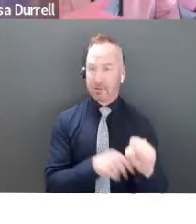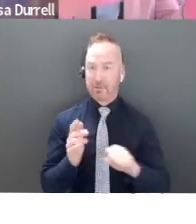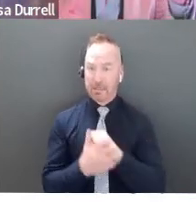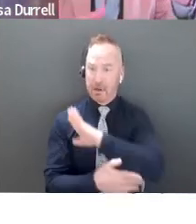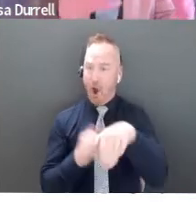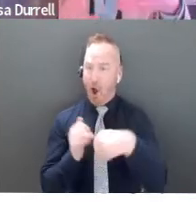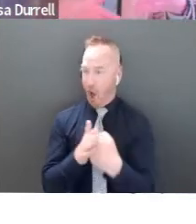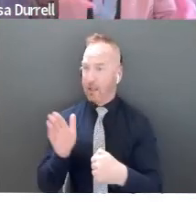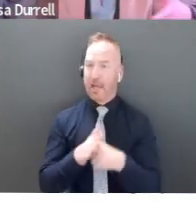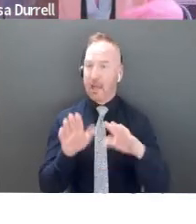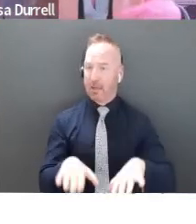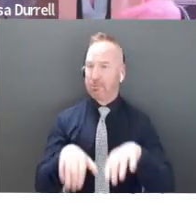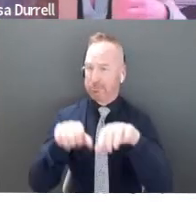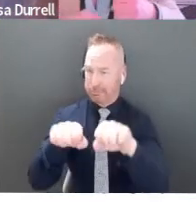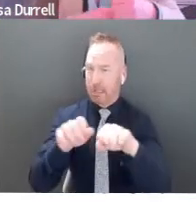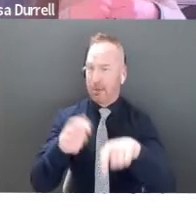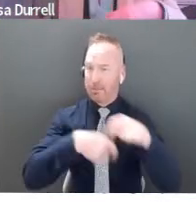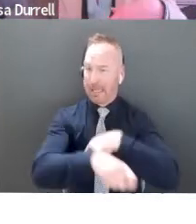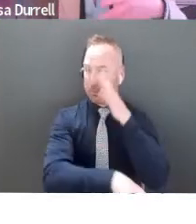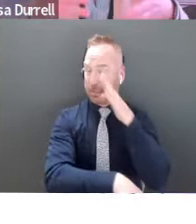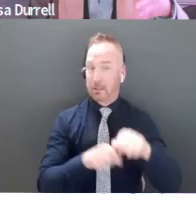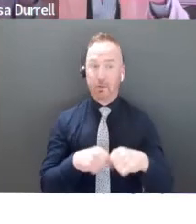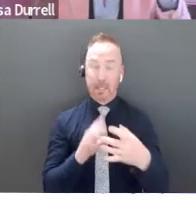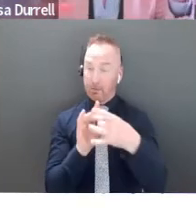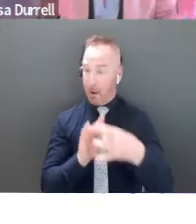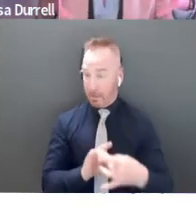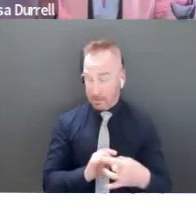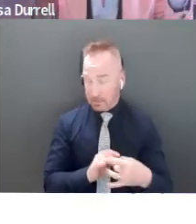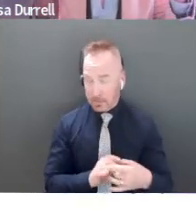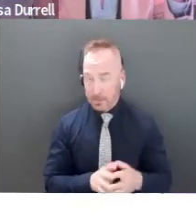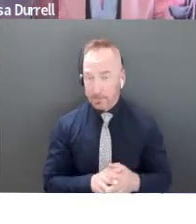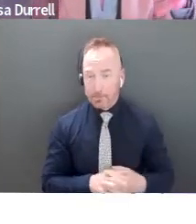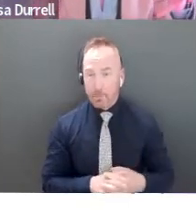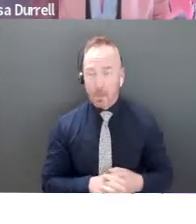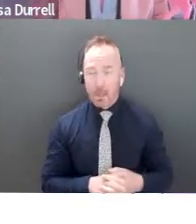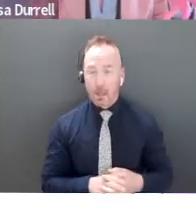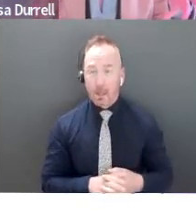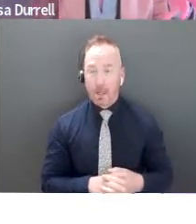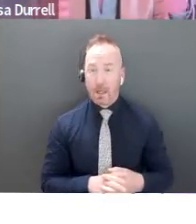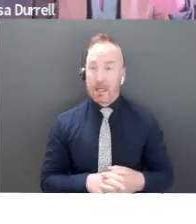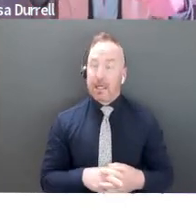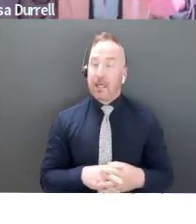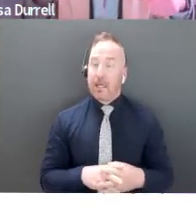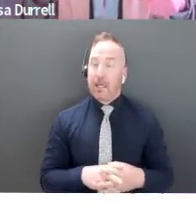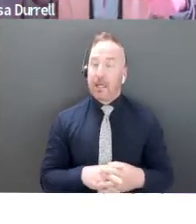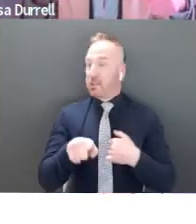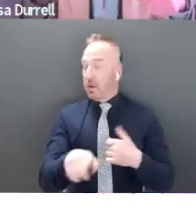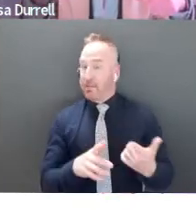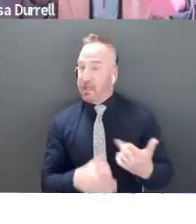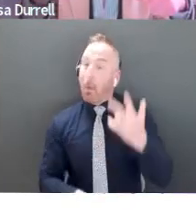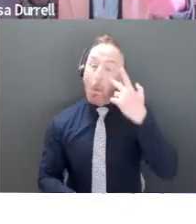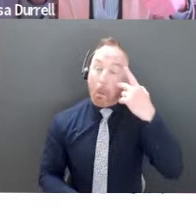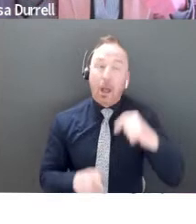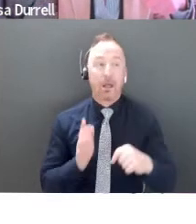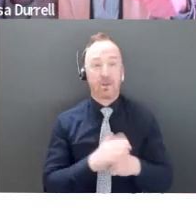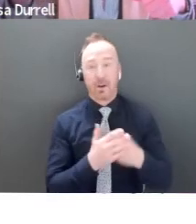So, you know, you can speak to that. We will be doing another round at this point. So, you know, it's a real test for us to see how much money are they